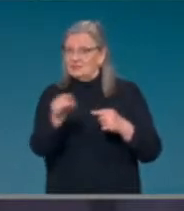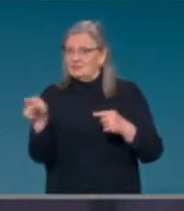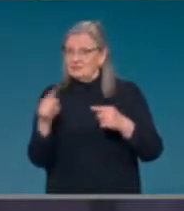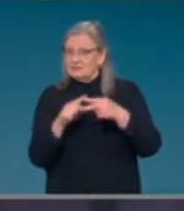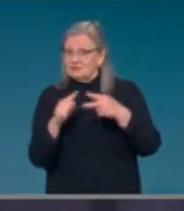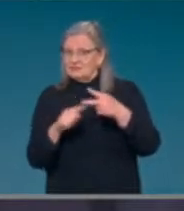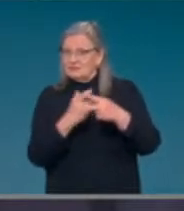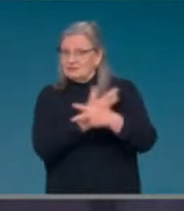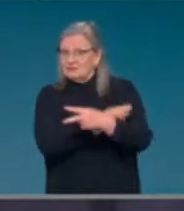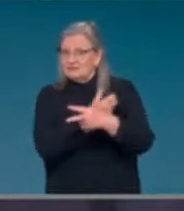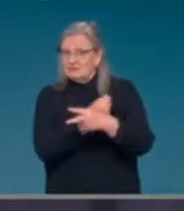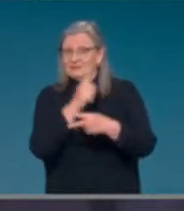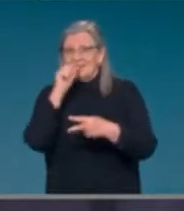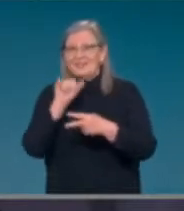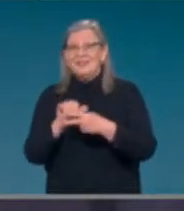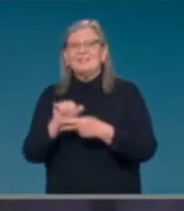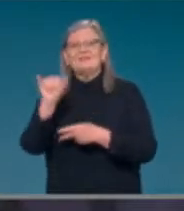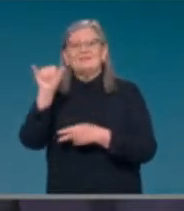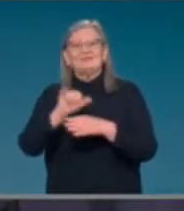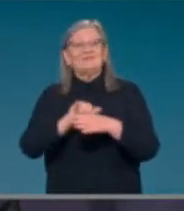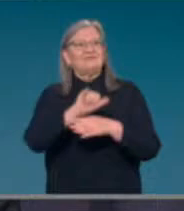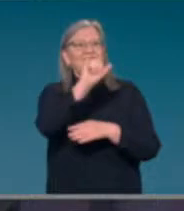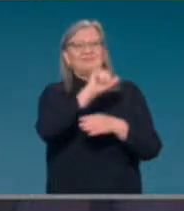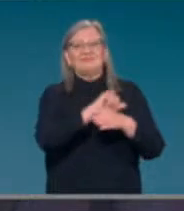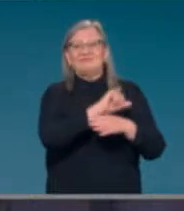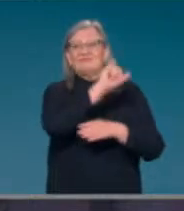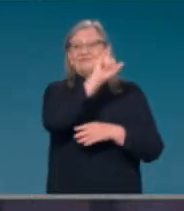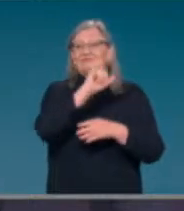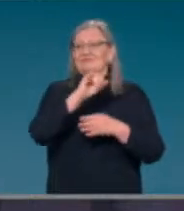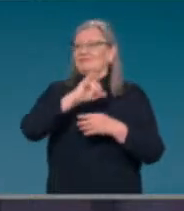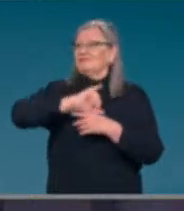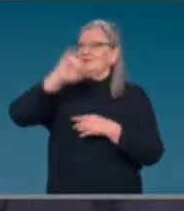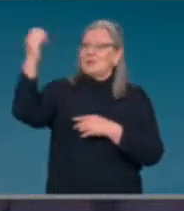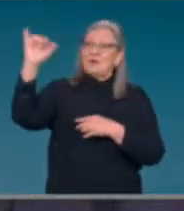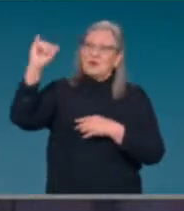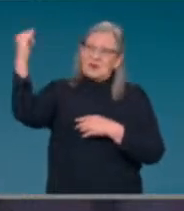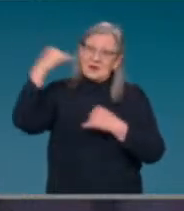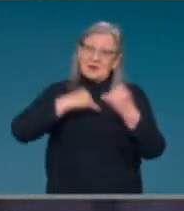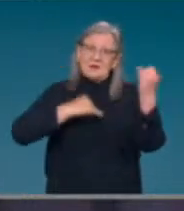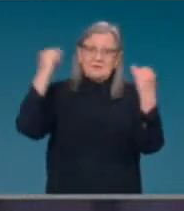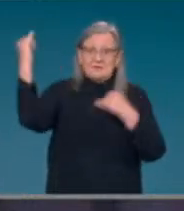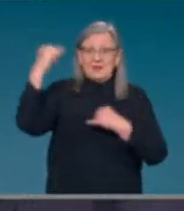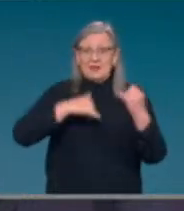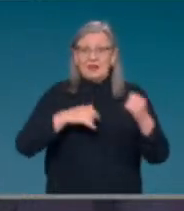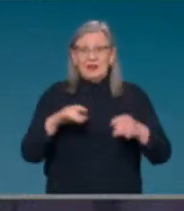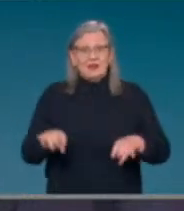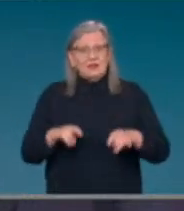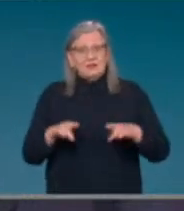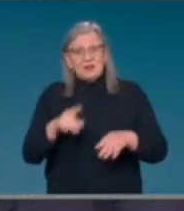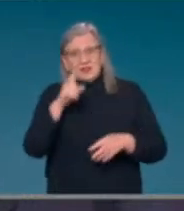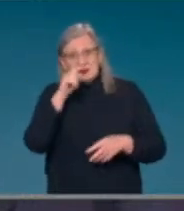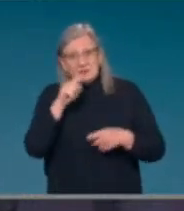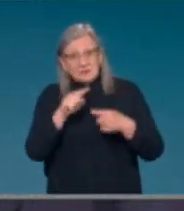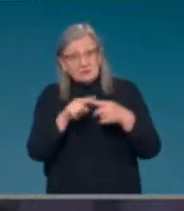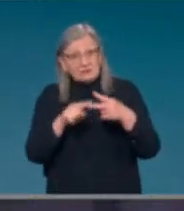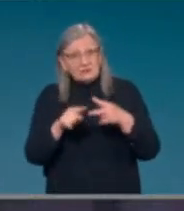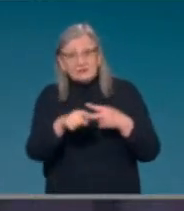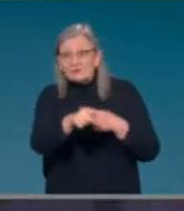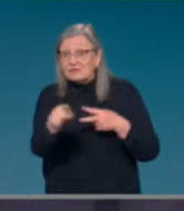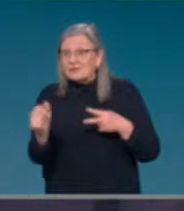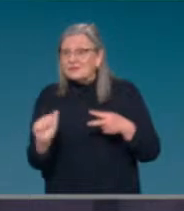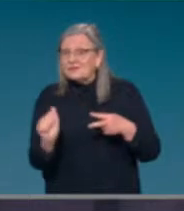and return to the country. And so fully vaccinated Australians will not require an exemption to